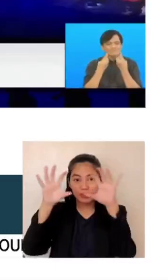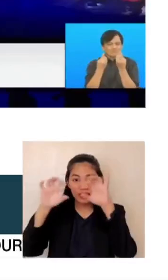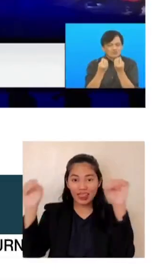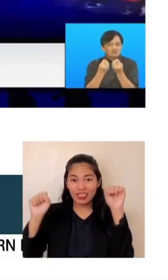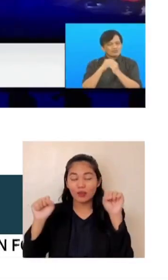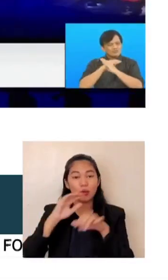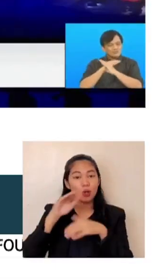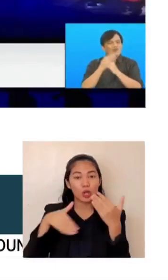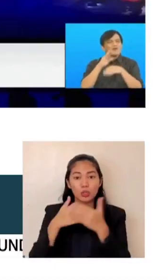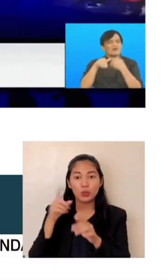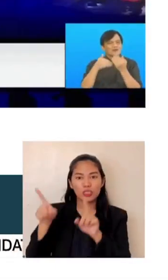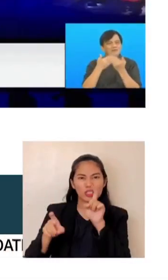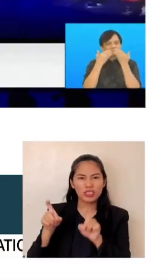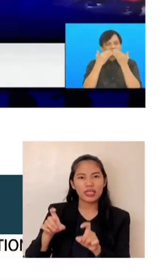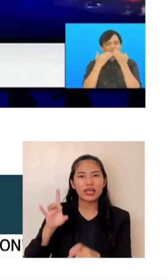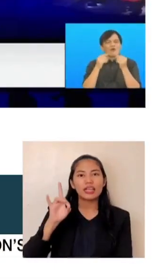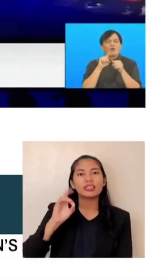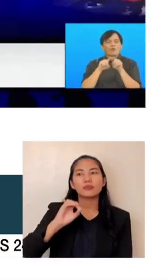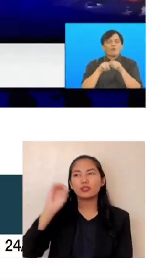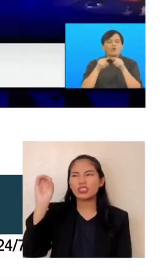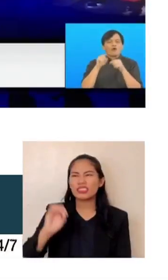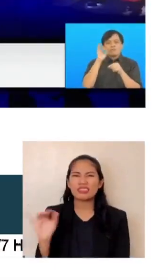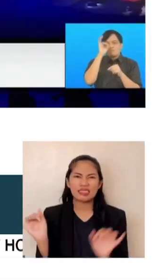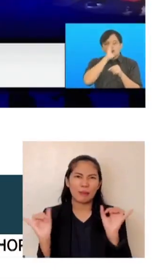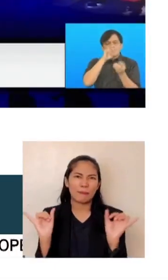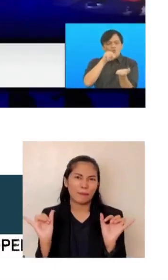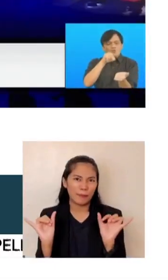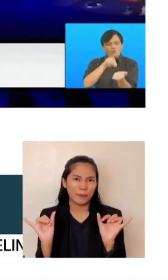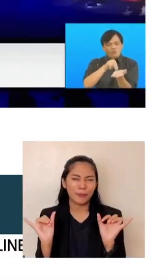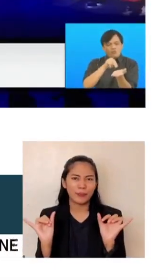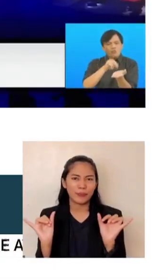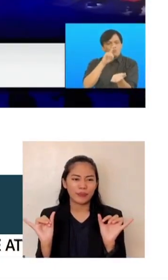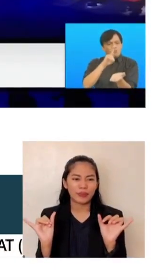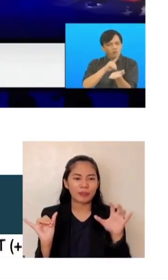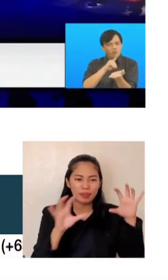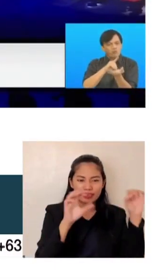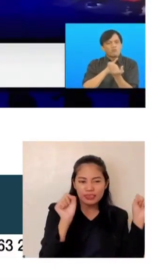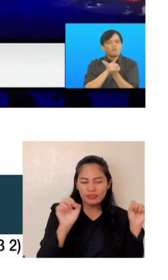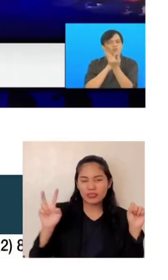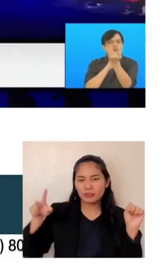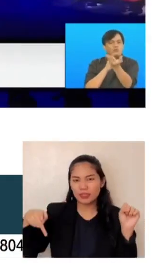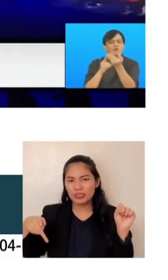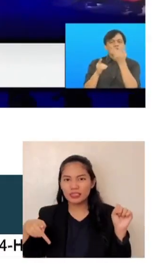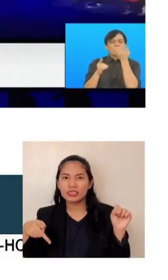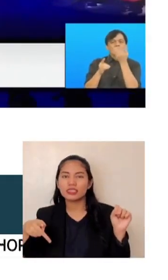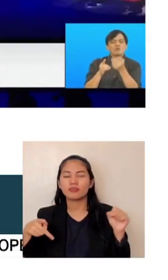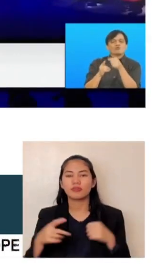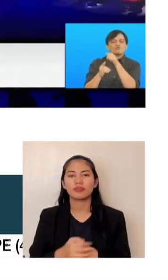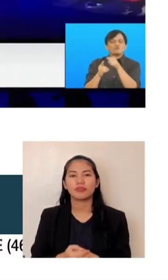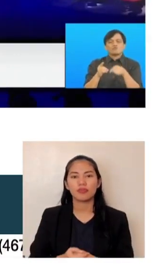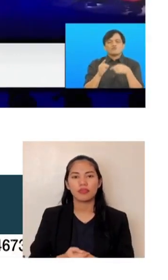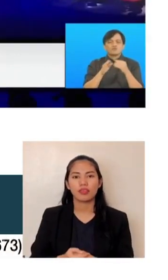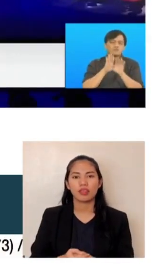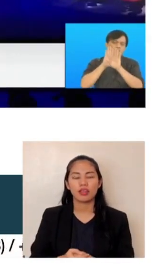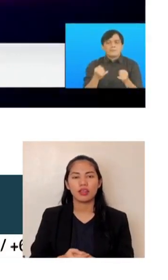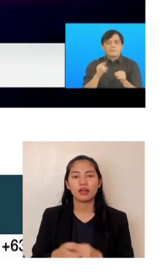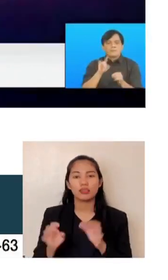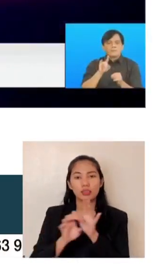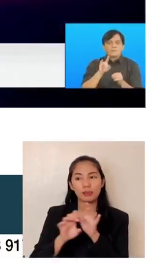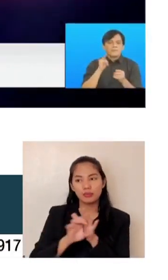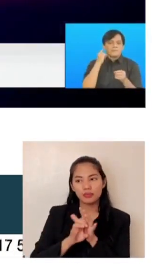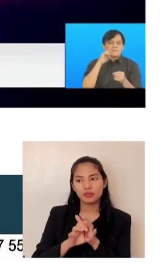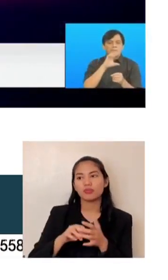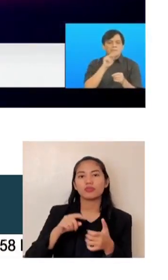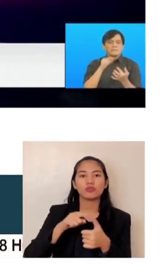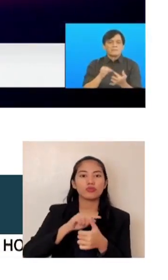were 80% similar. But, I mean, why did I say that? You spoke about COVID-19,